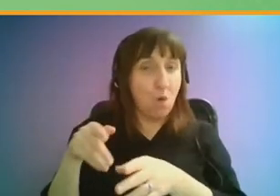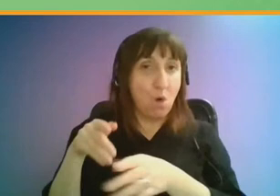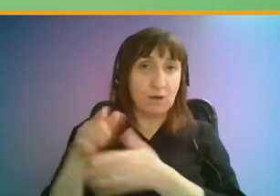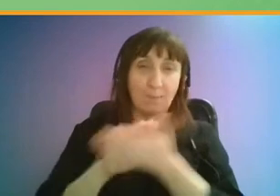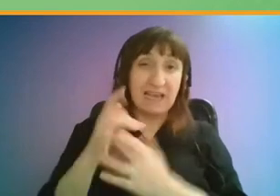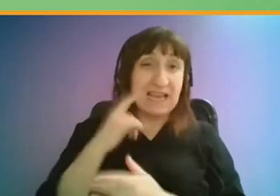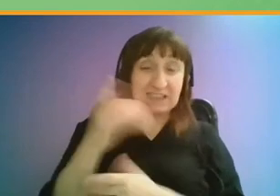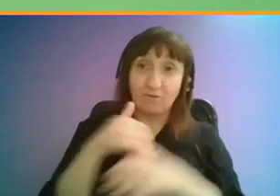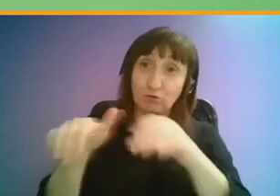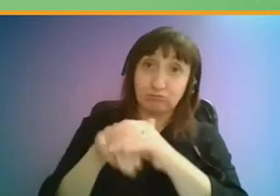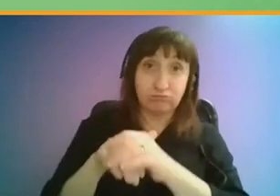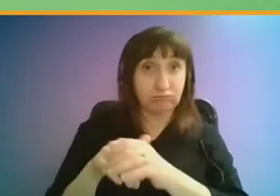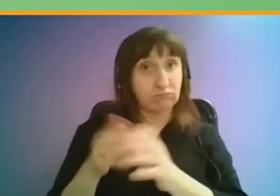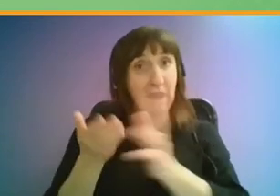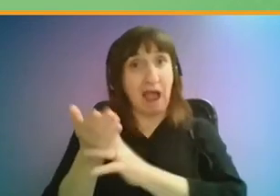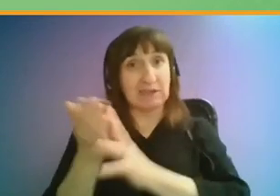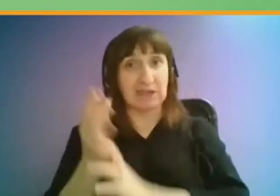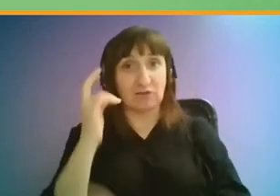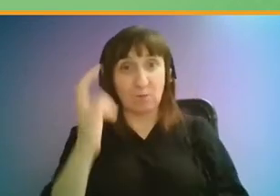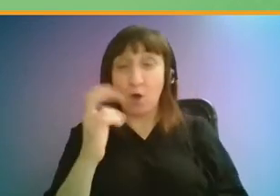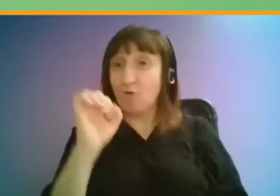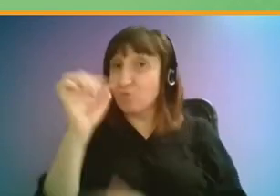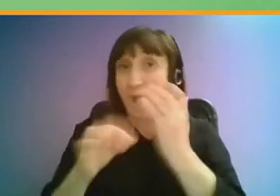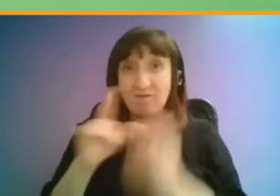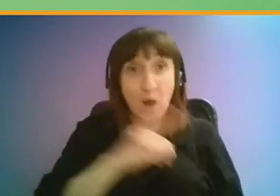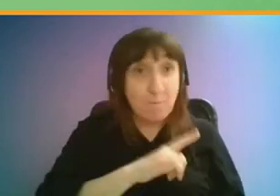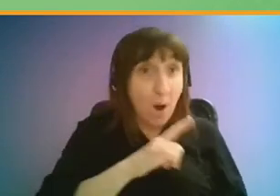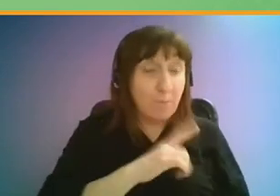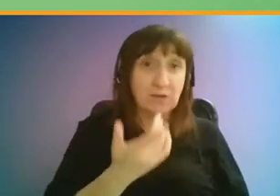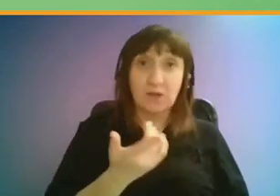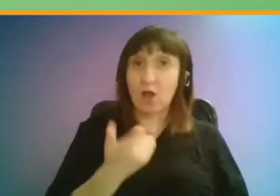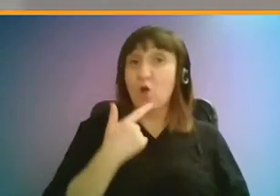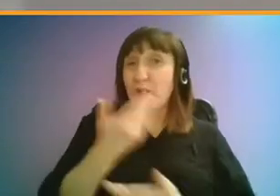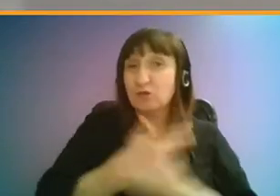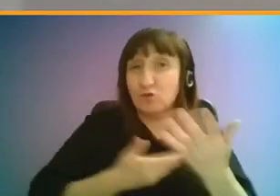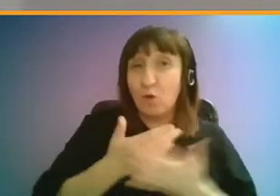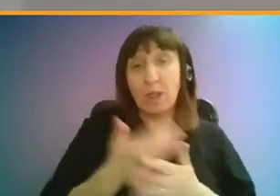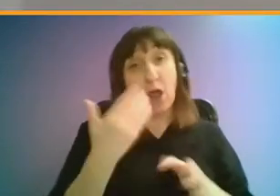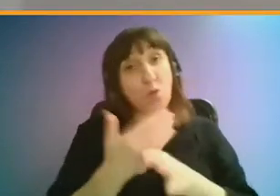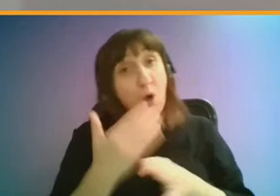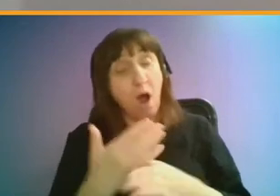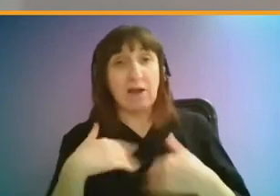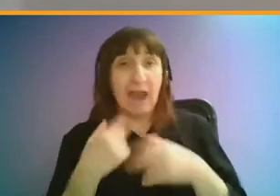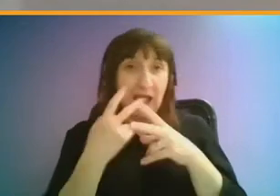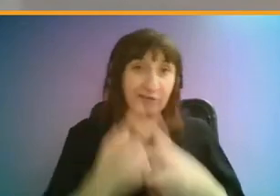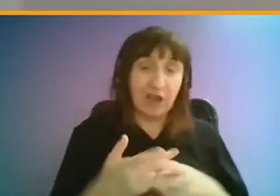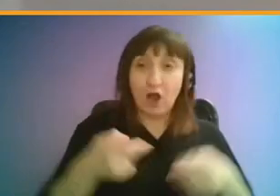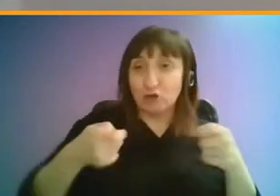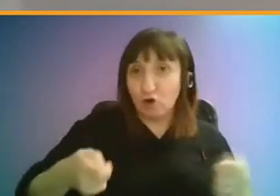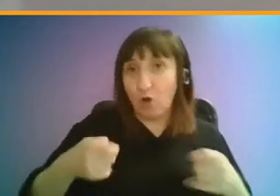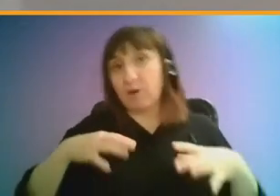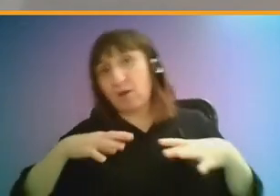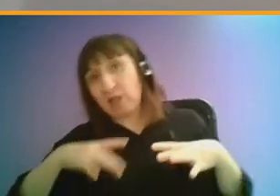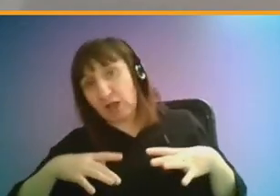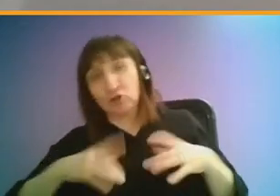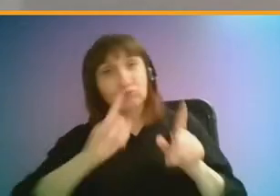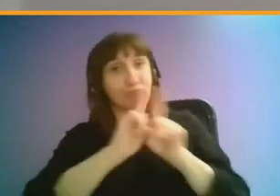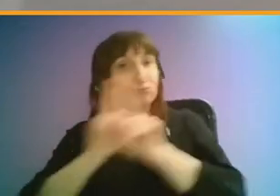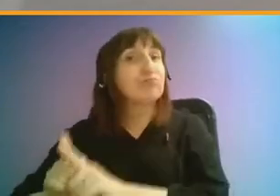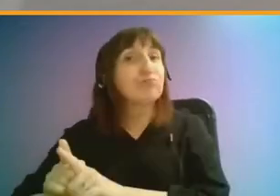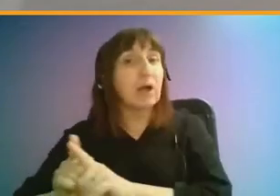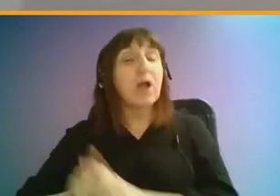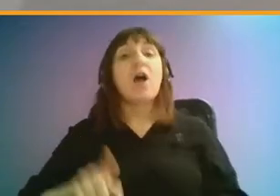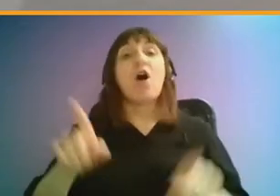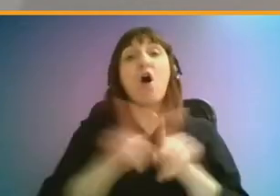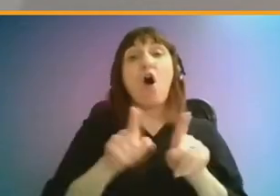it easier for everyone to be able to access the bus for whatever purpose that is. We talked about work or health care or shopping or leisure facilities and also